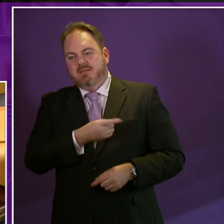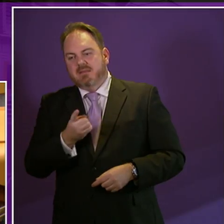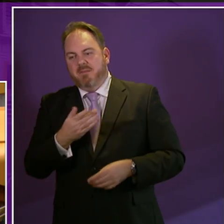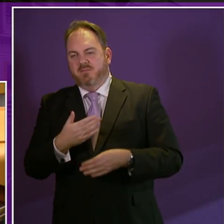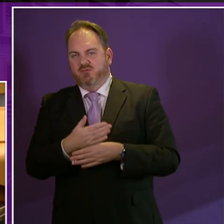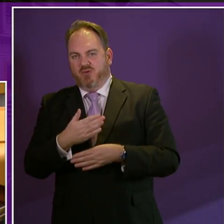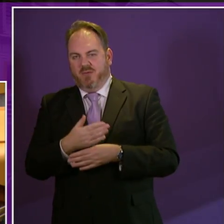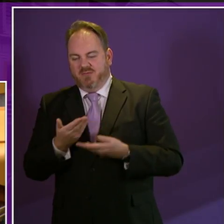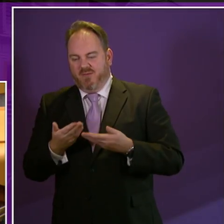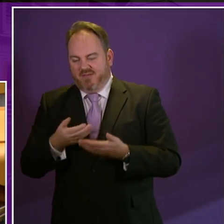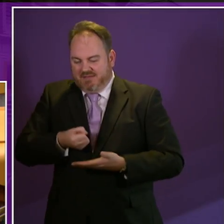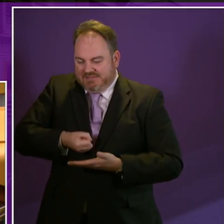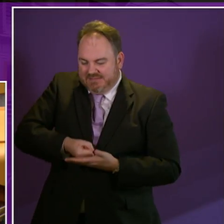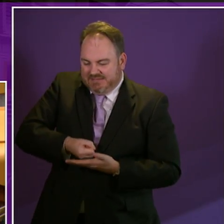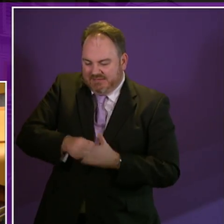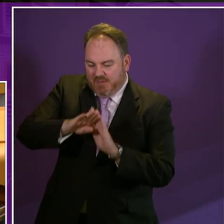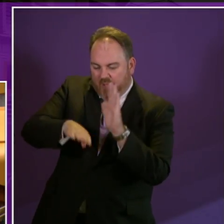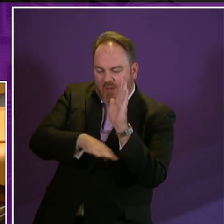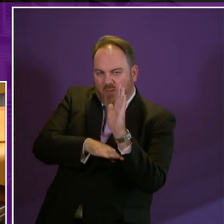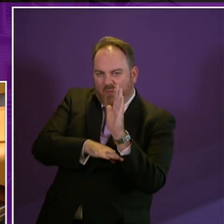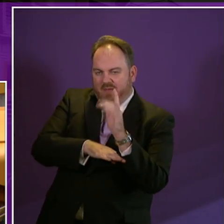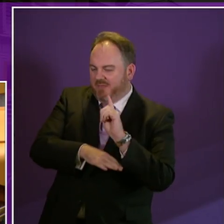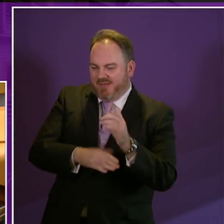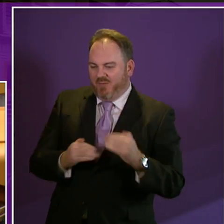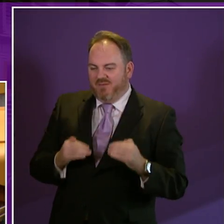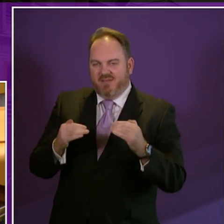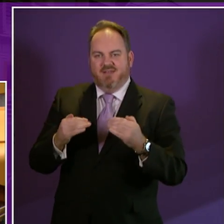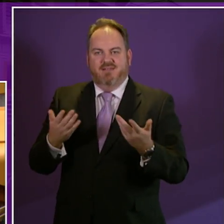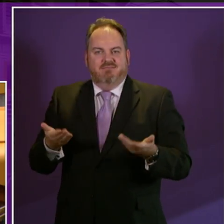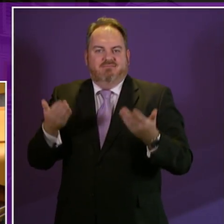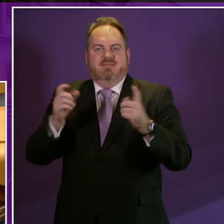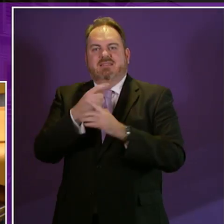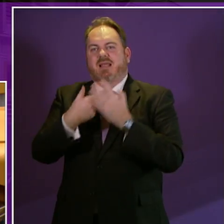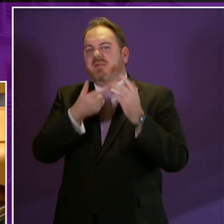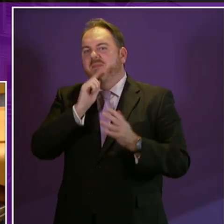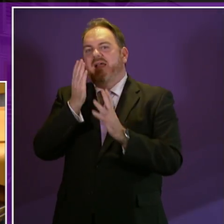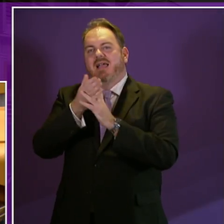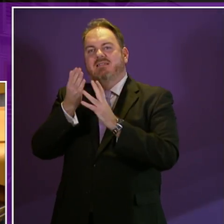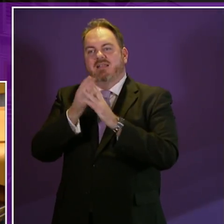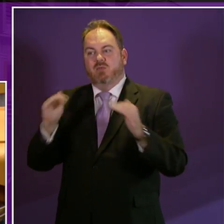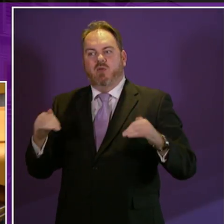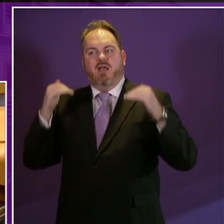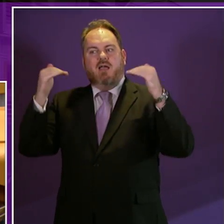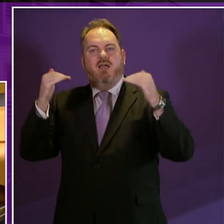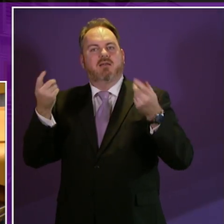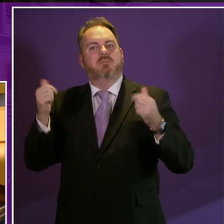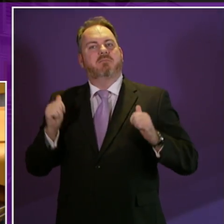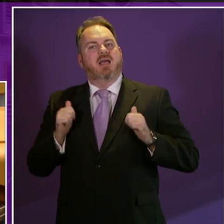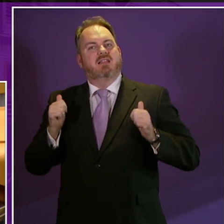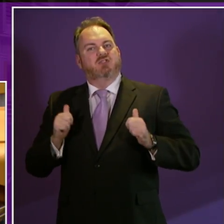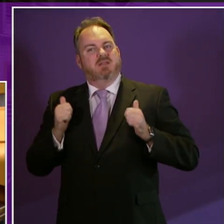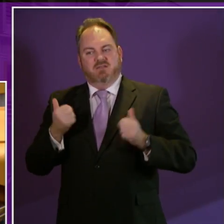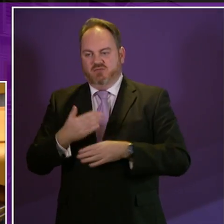jobs that simply aren't open to those with disability? Are there certain jobs people think